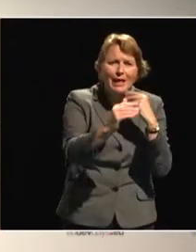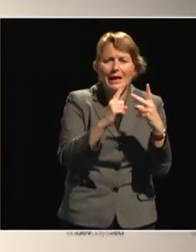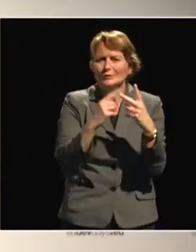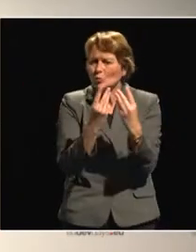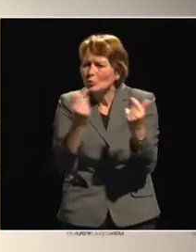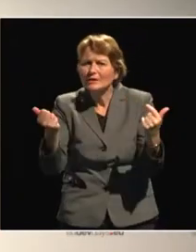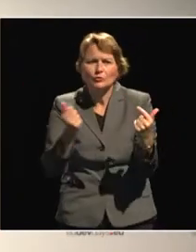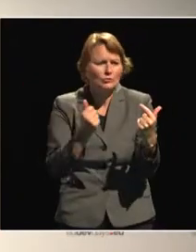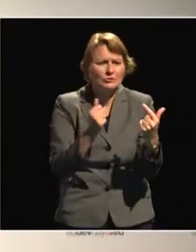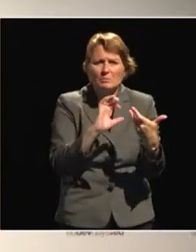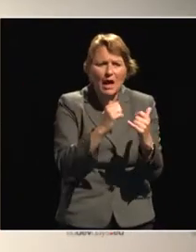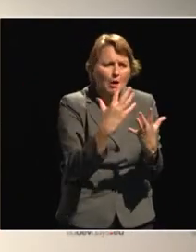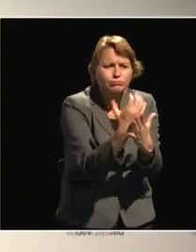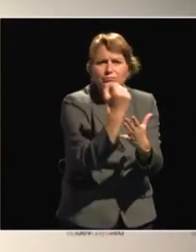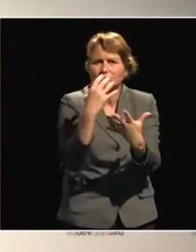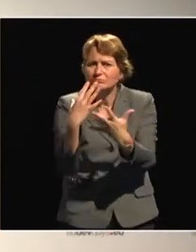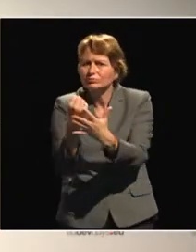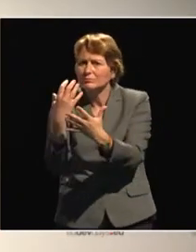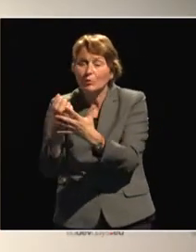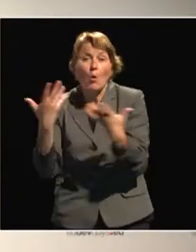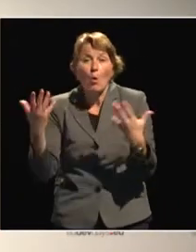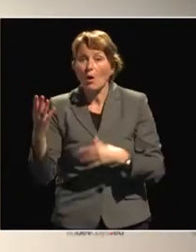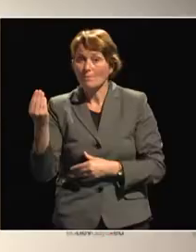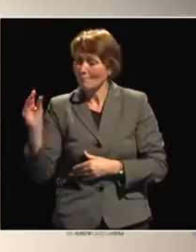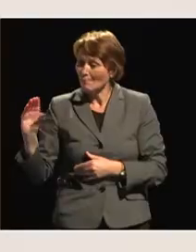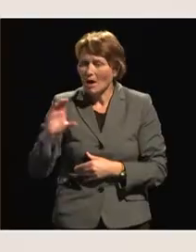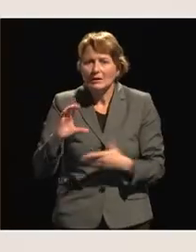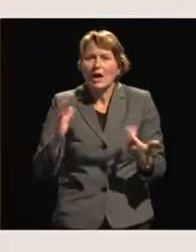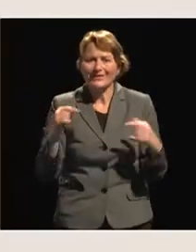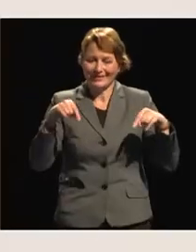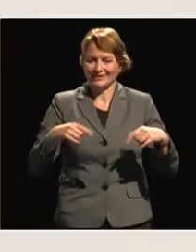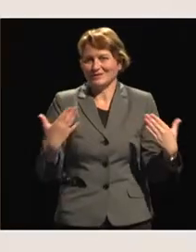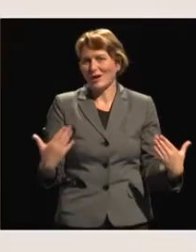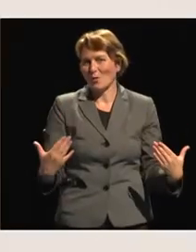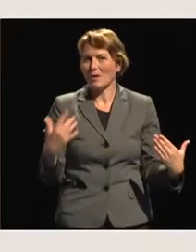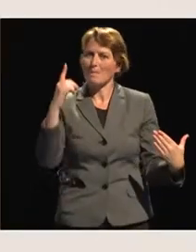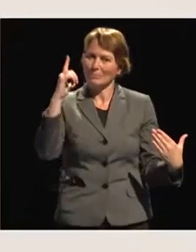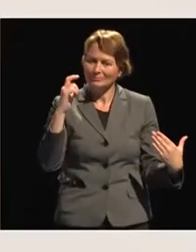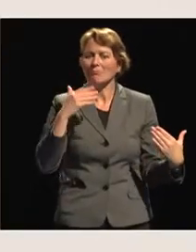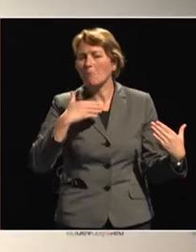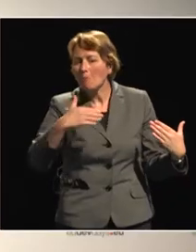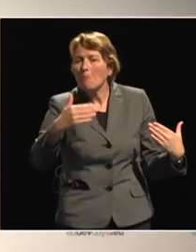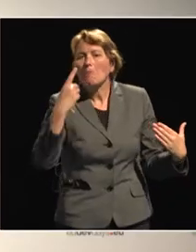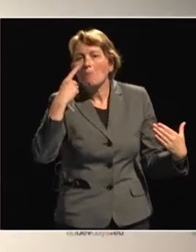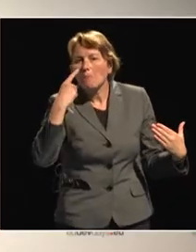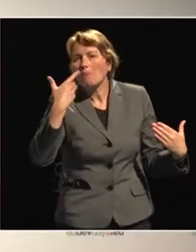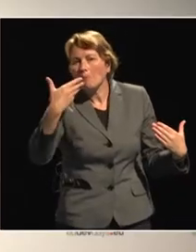and other things. So that's, as I see it, where we are at, our starting point anyway. Okay, good.